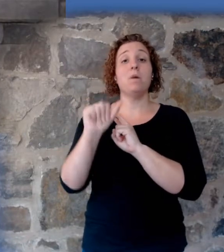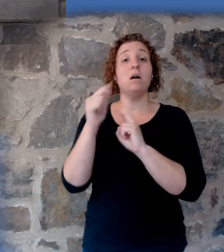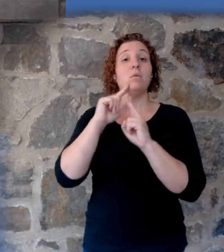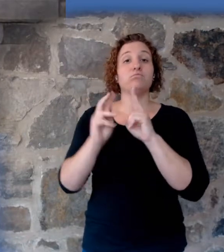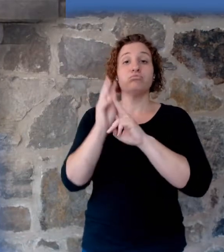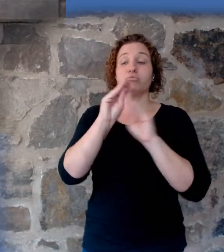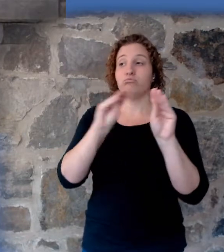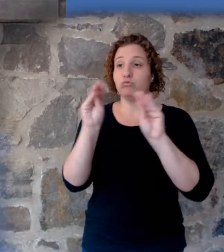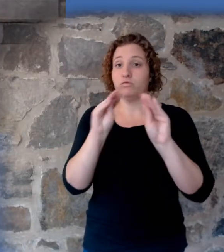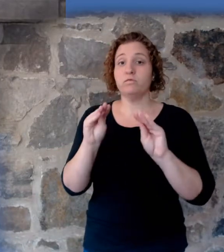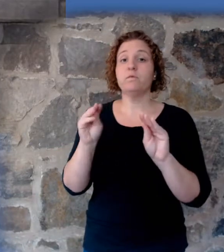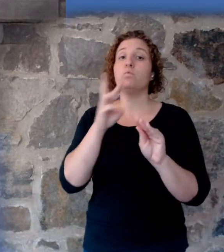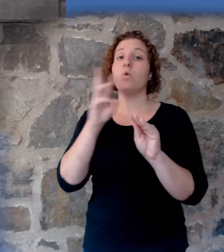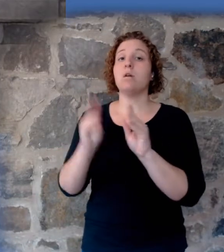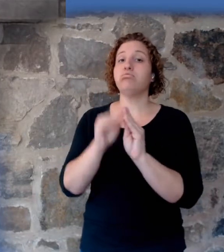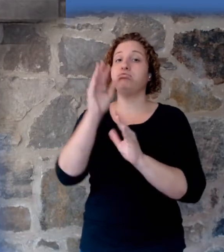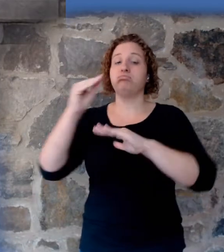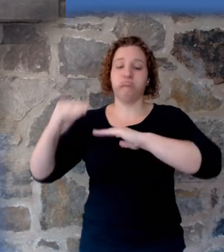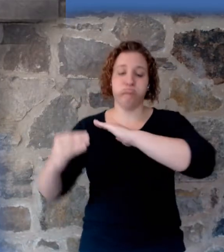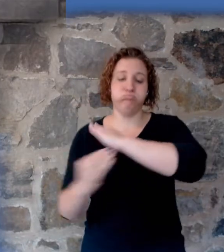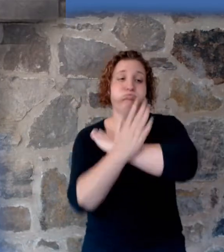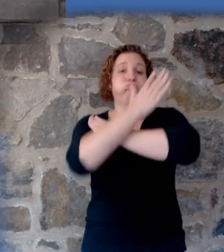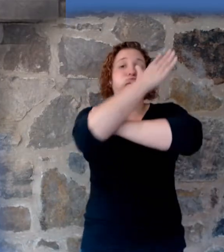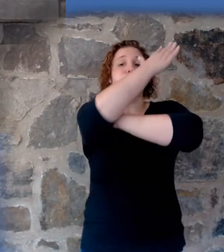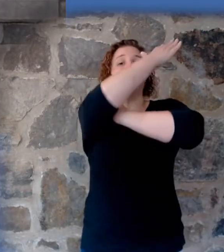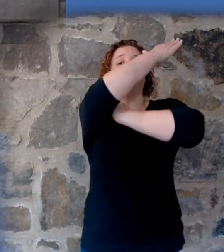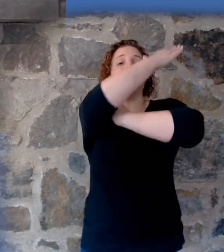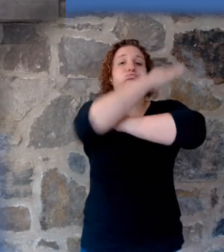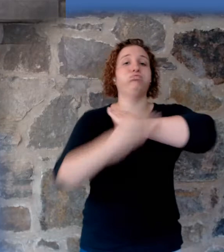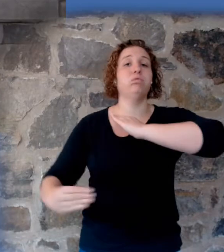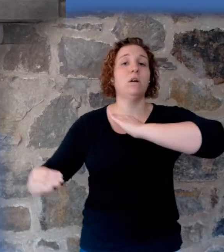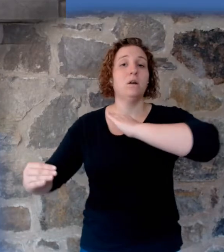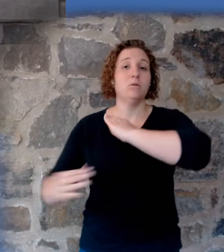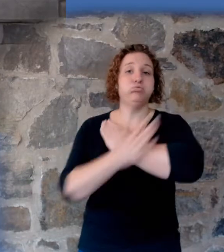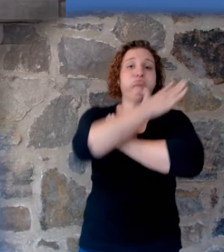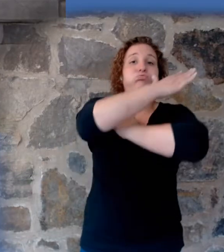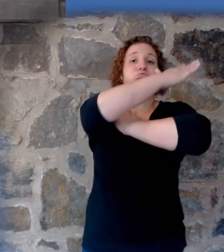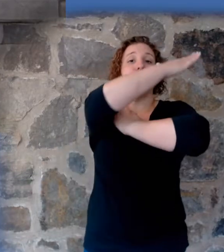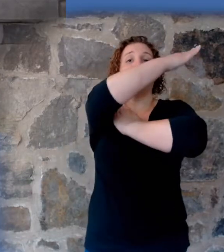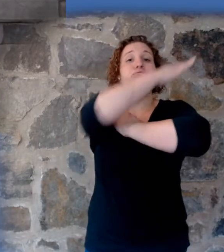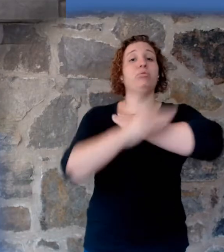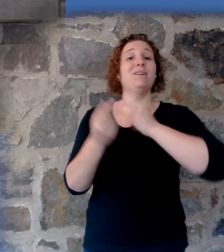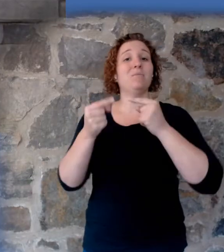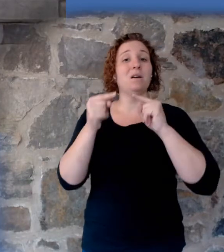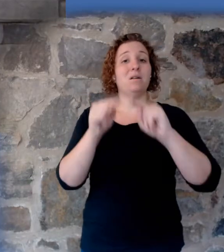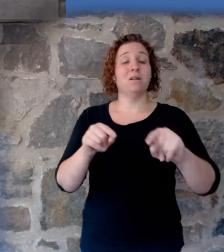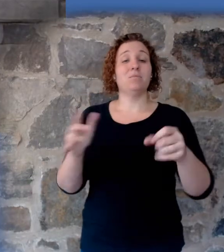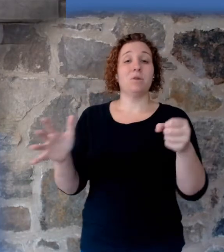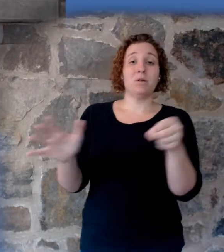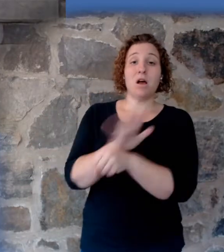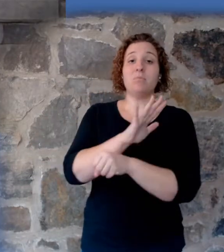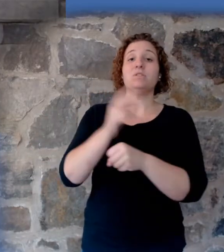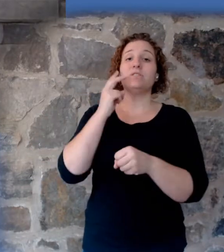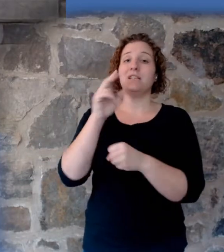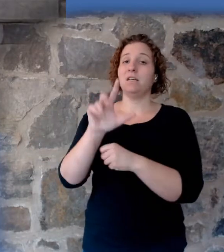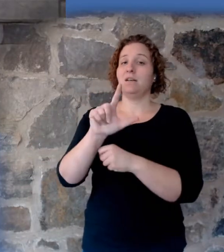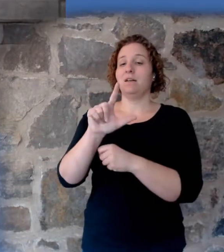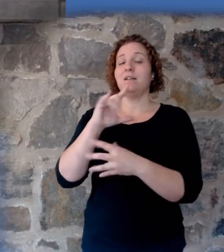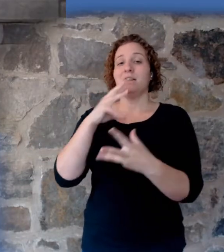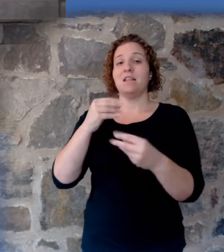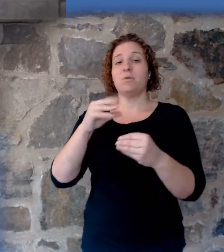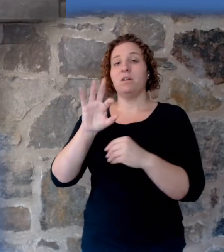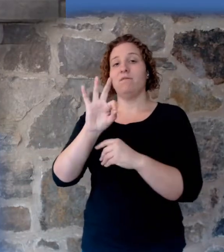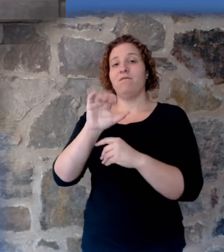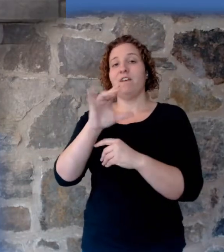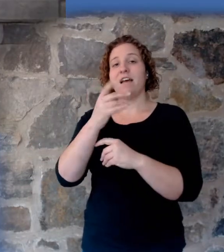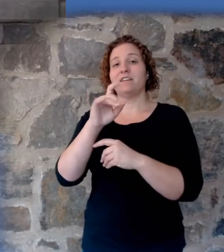thrown in tsunamis over repeatedly the crust of the earth. It eventually gets covered. Liquefaction begins to happen. Things begin to get buried and